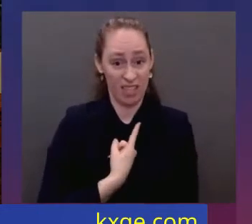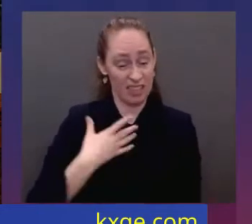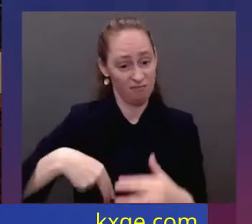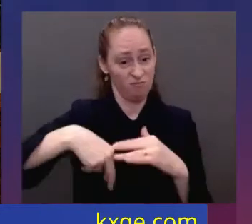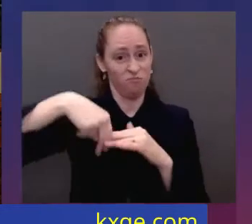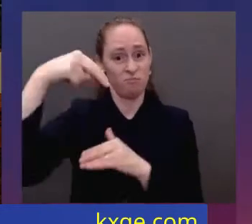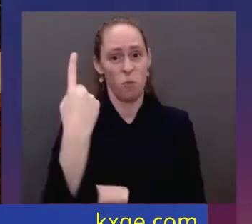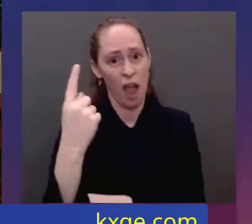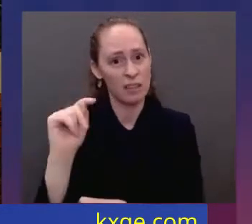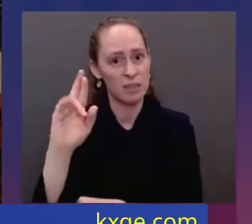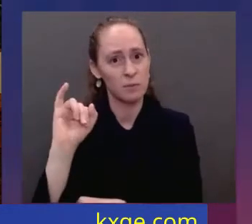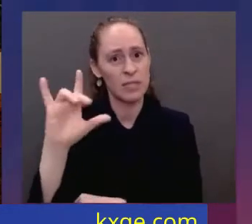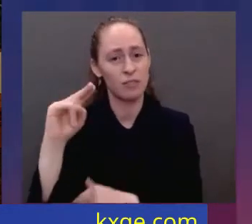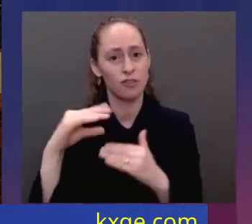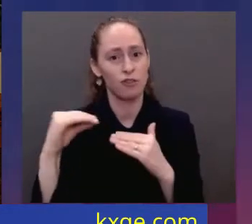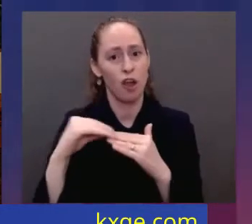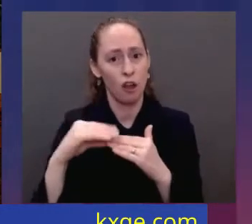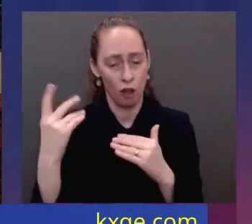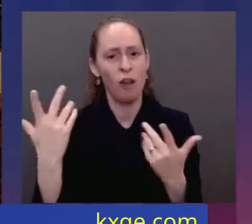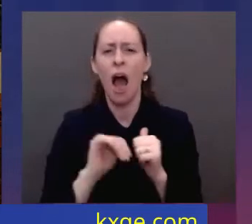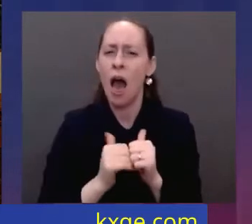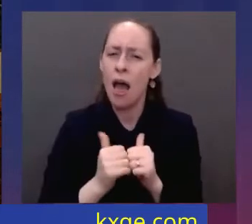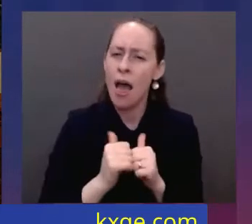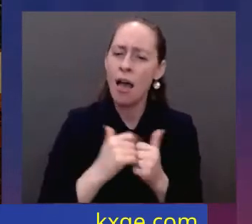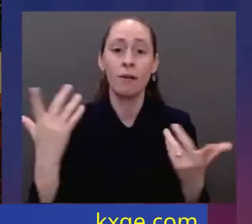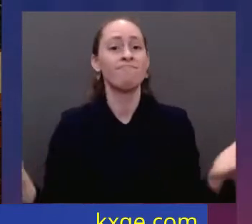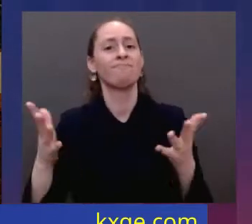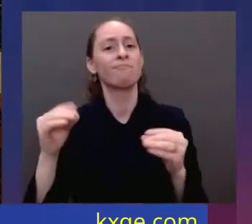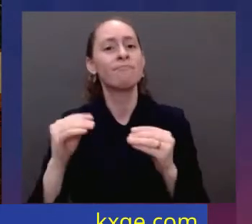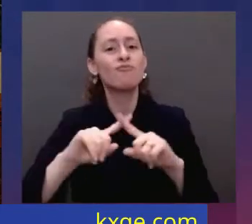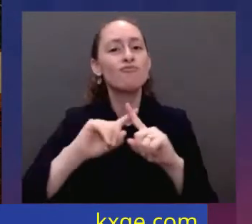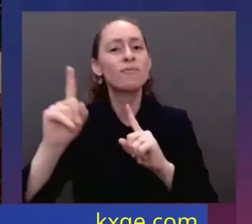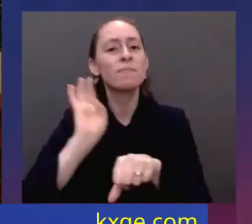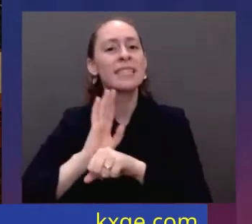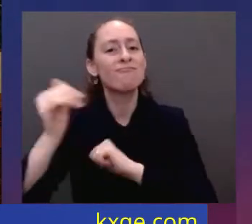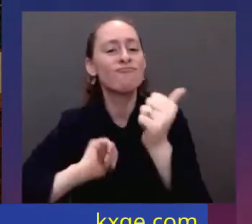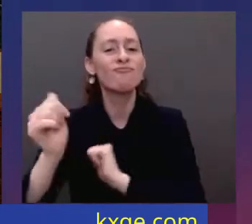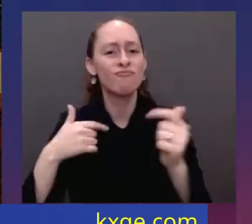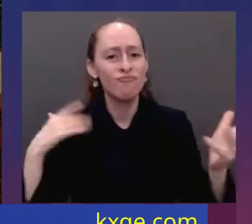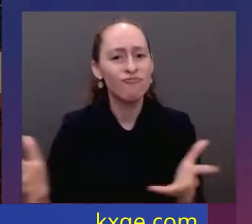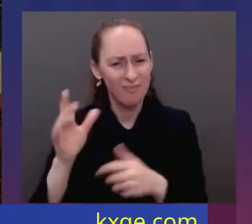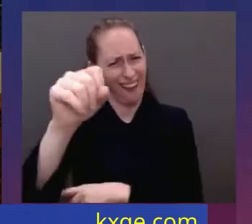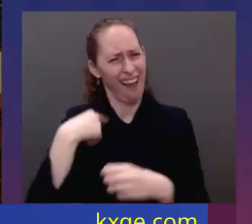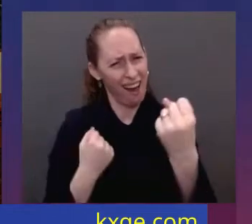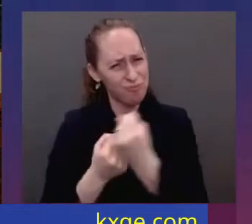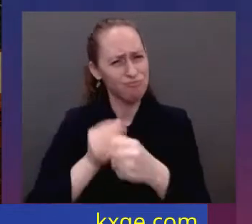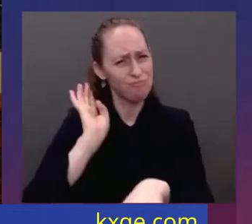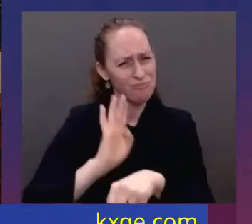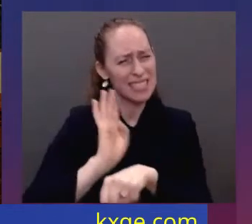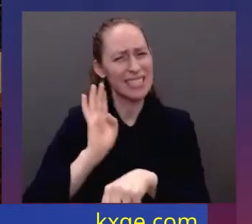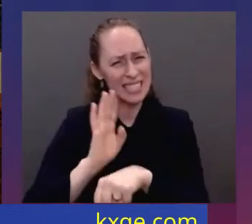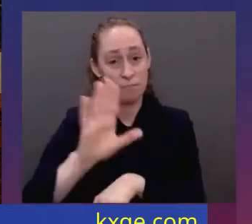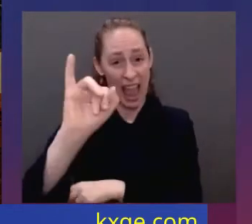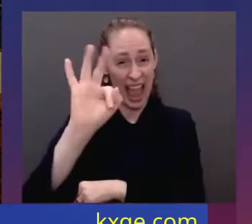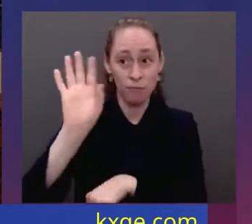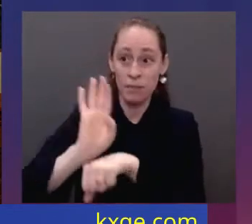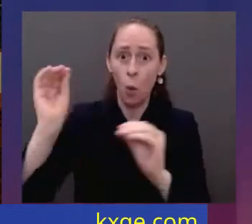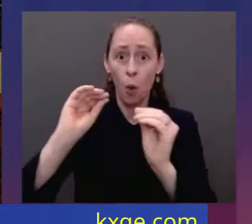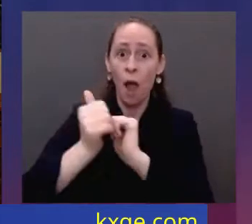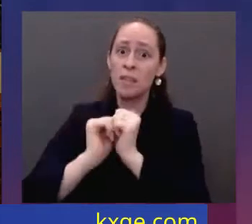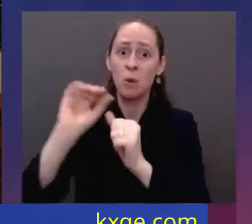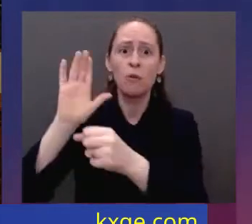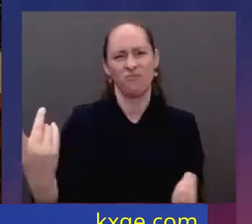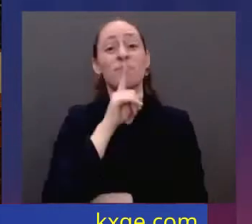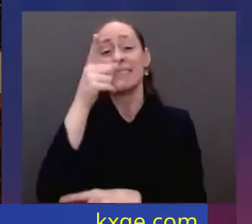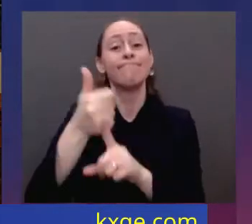more competition. I'm a capitalist. But capitalism without competition is not capitalism. Capitalism without competition is exploitation. It drives